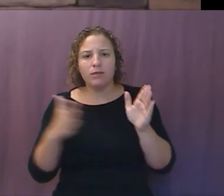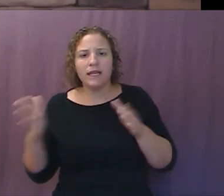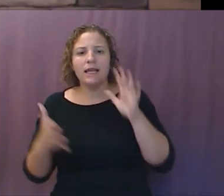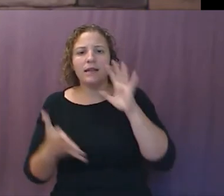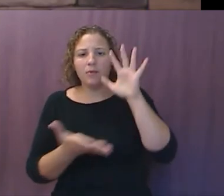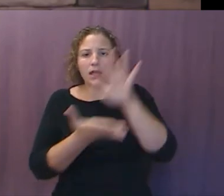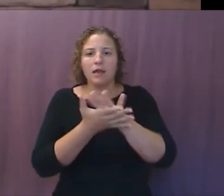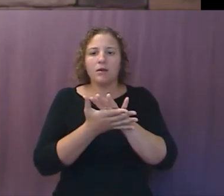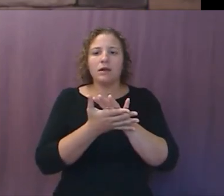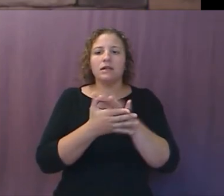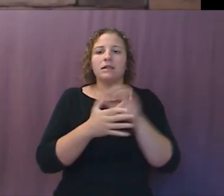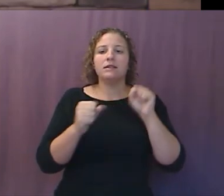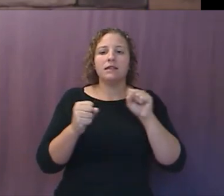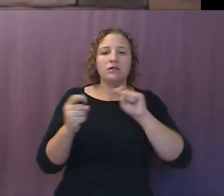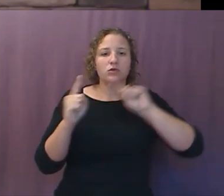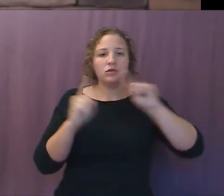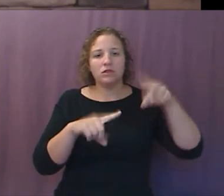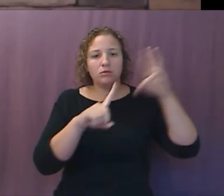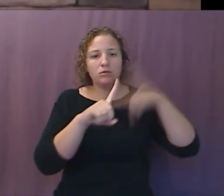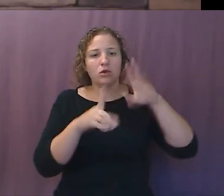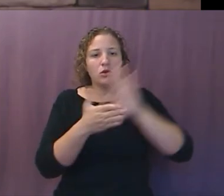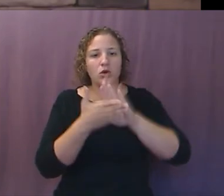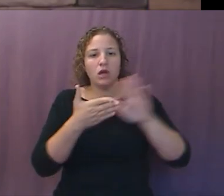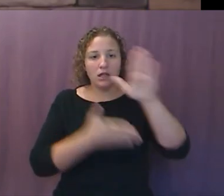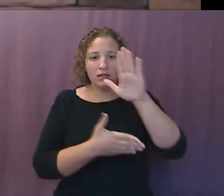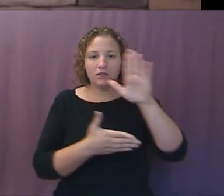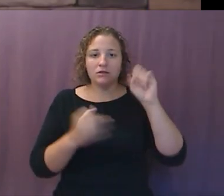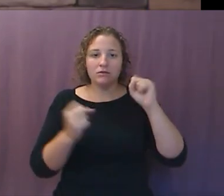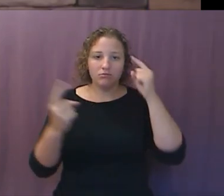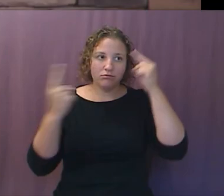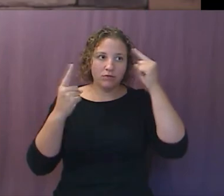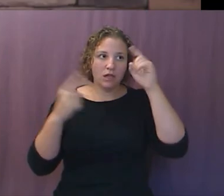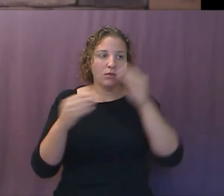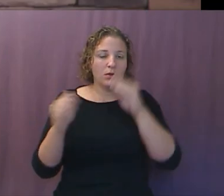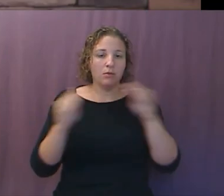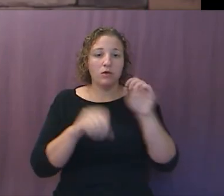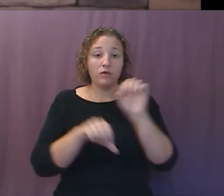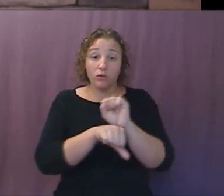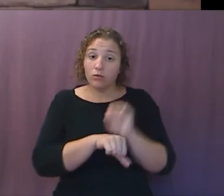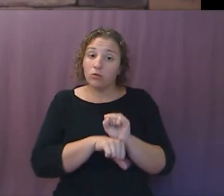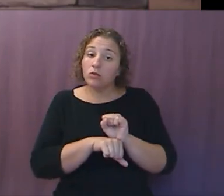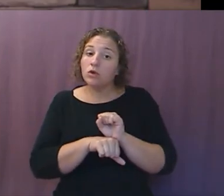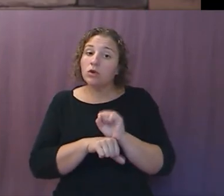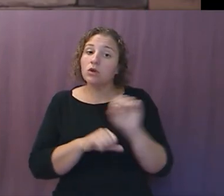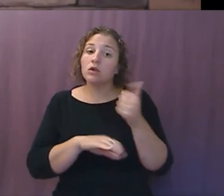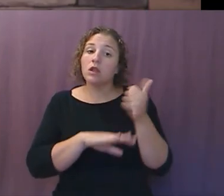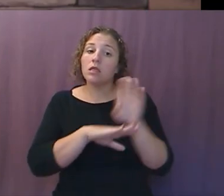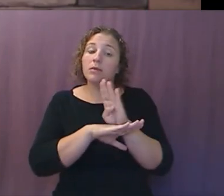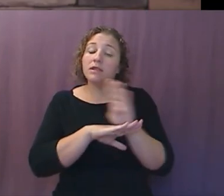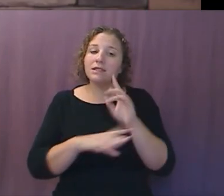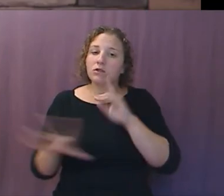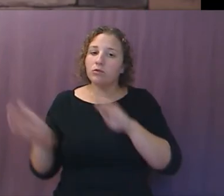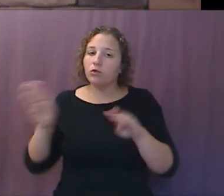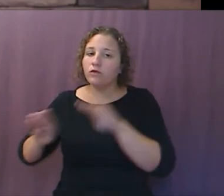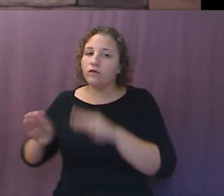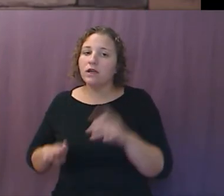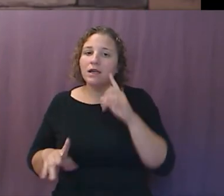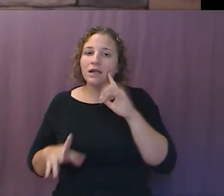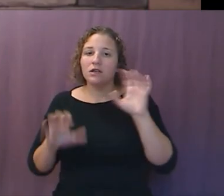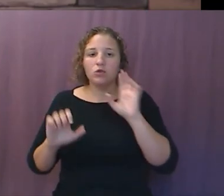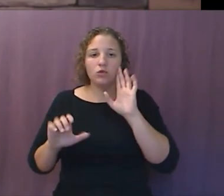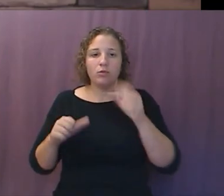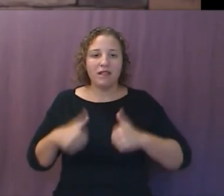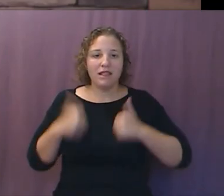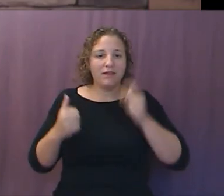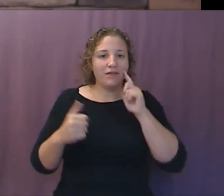Yes, you should still apply to college. Yes, you can consider moving to another company for a job. Yes, you may want to move. You go on living as though you've got 100